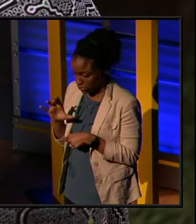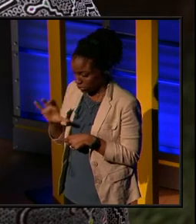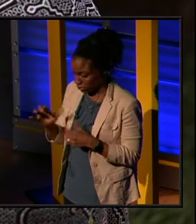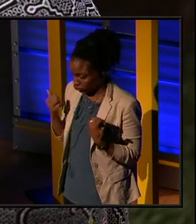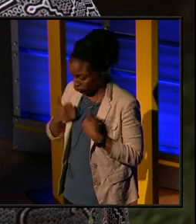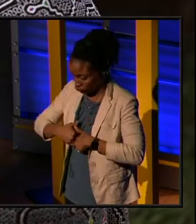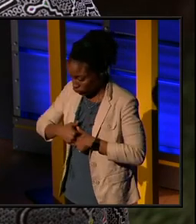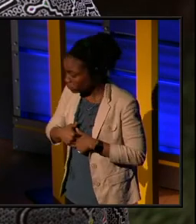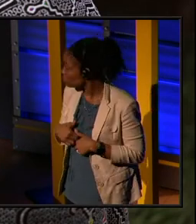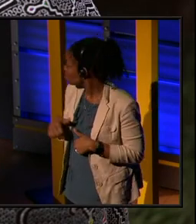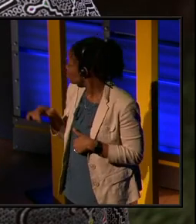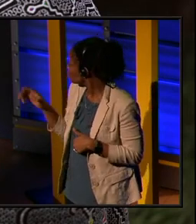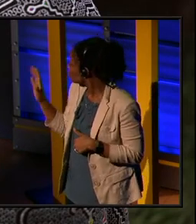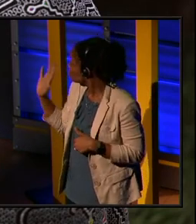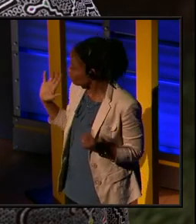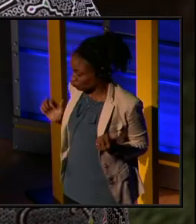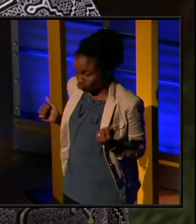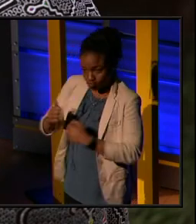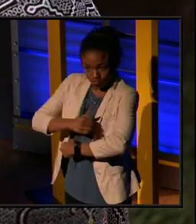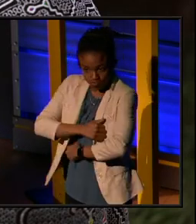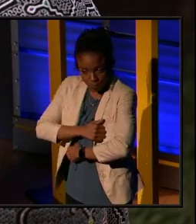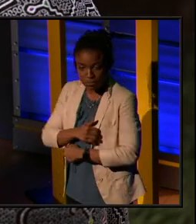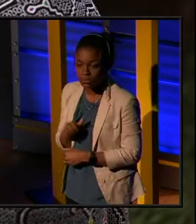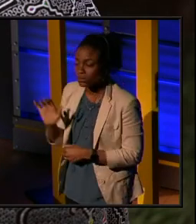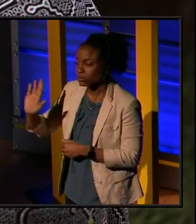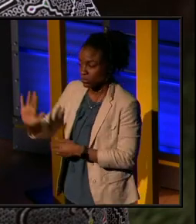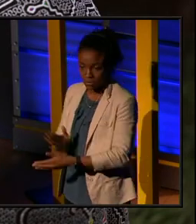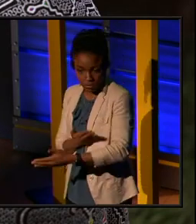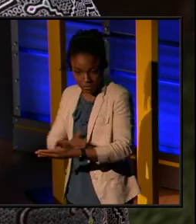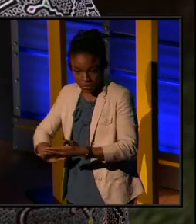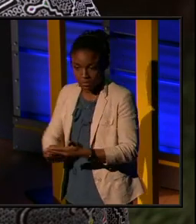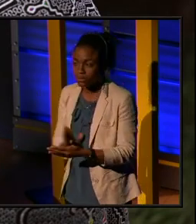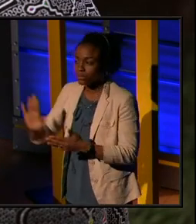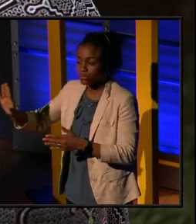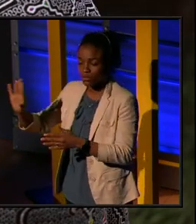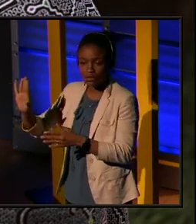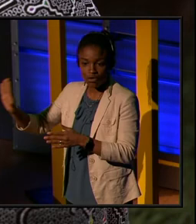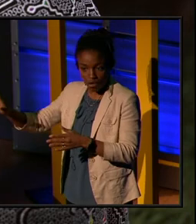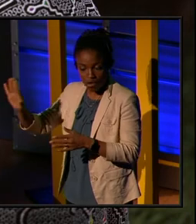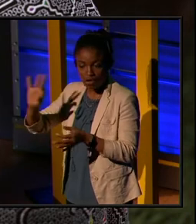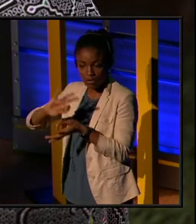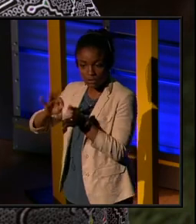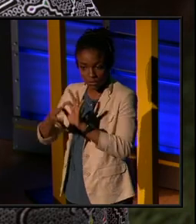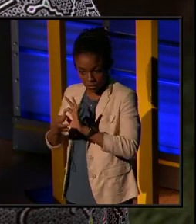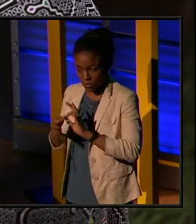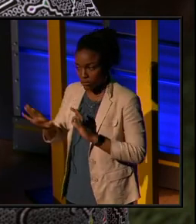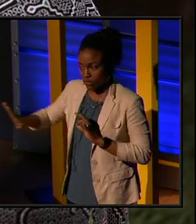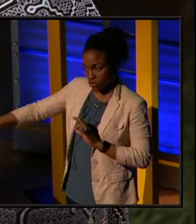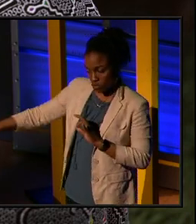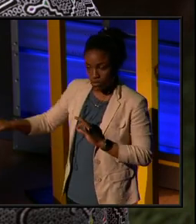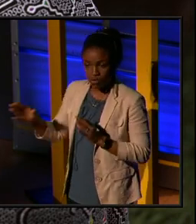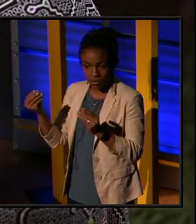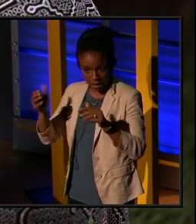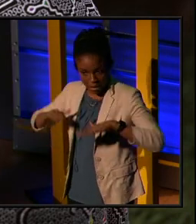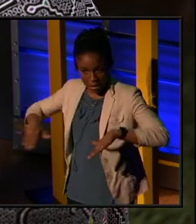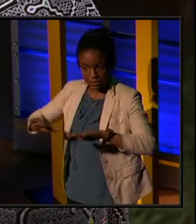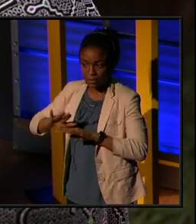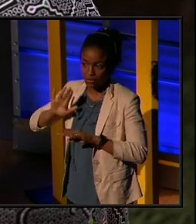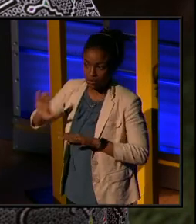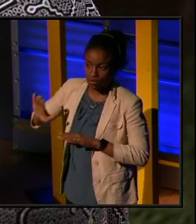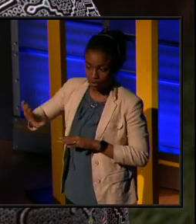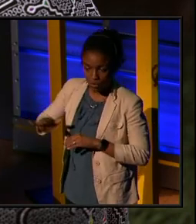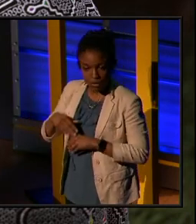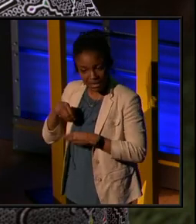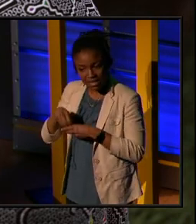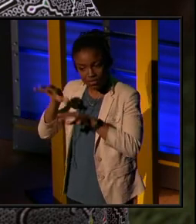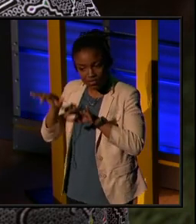or her songs of her interpretation of her landscape in the